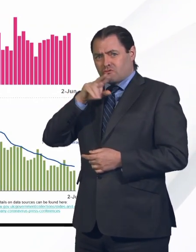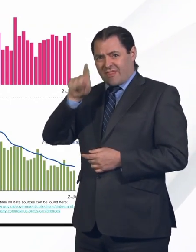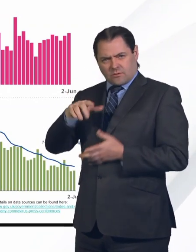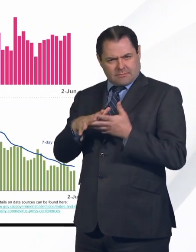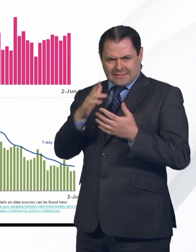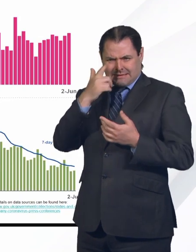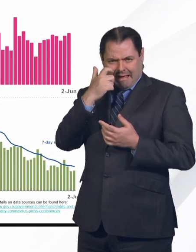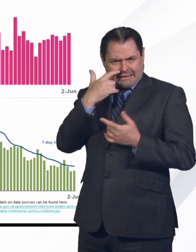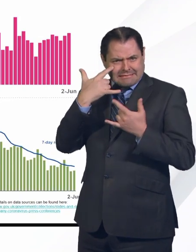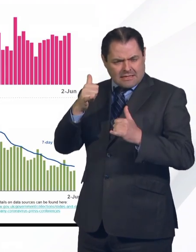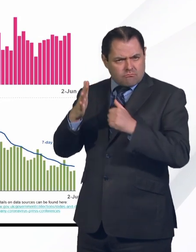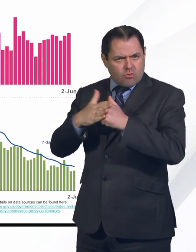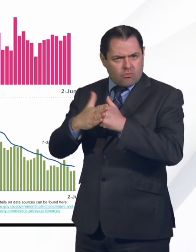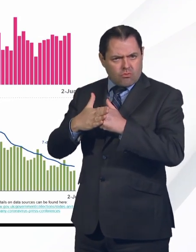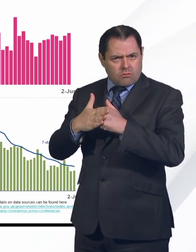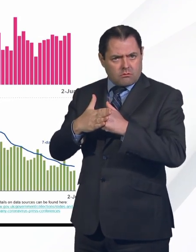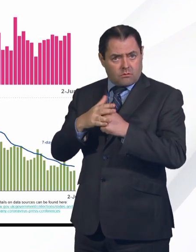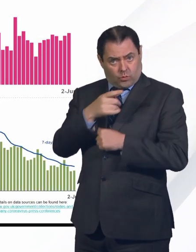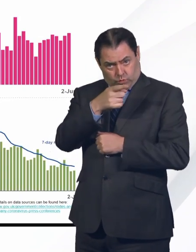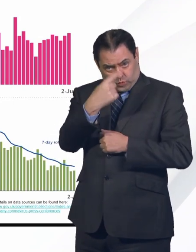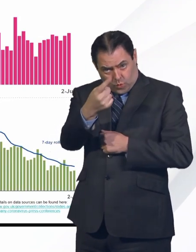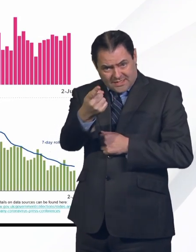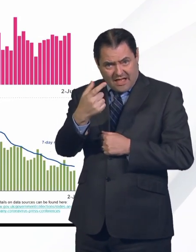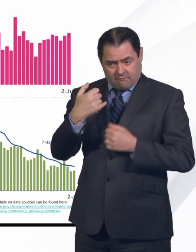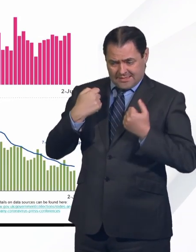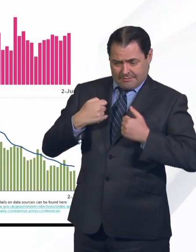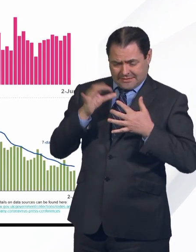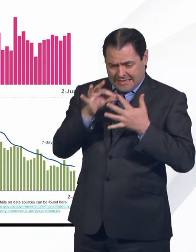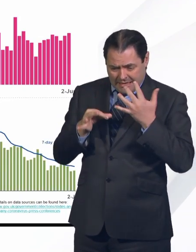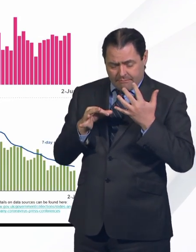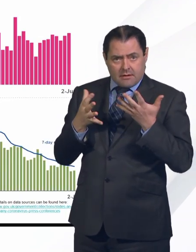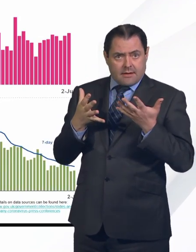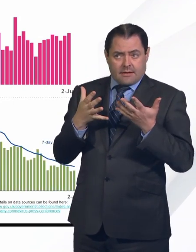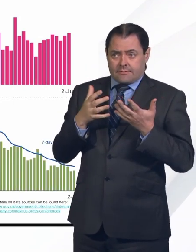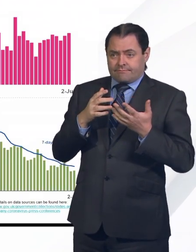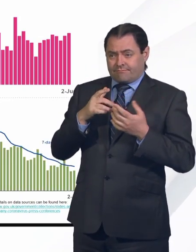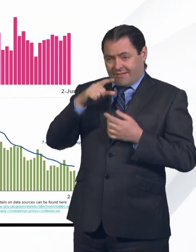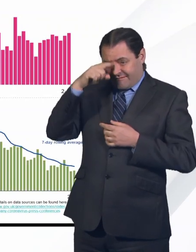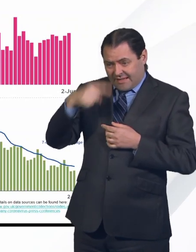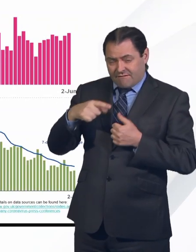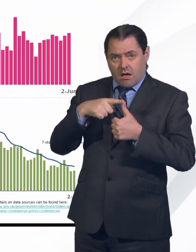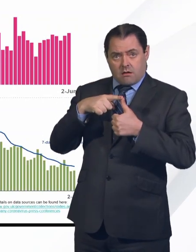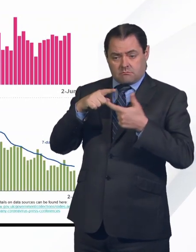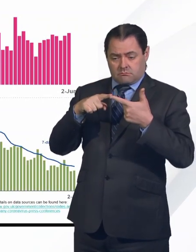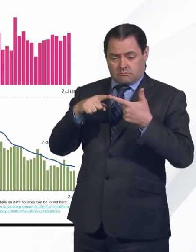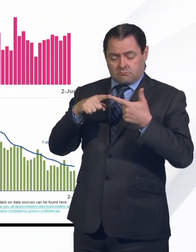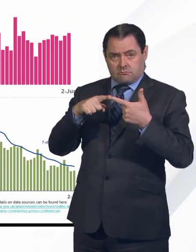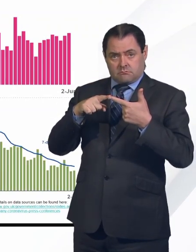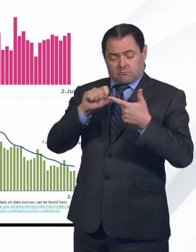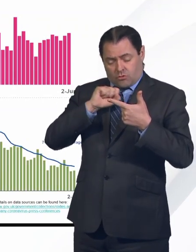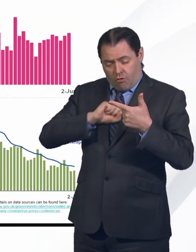testing and so if you have symptoms of coronavirus, that's a fever or a